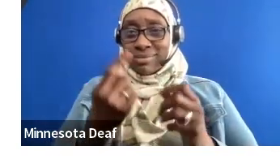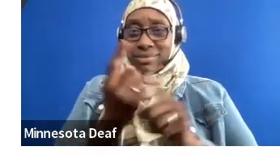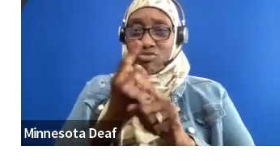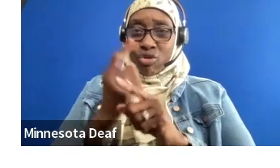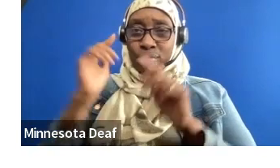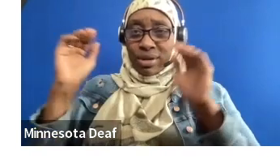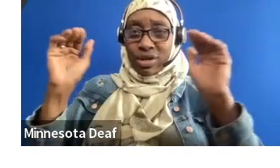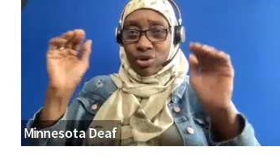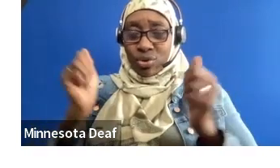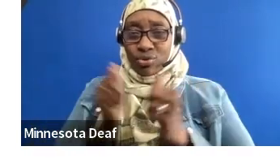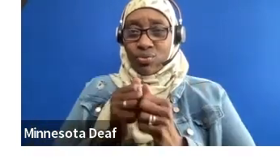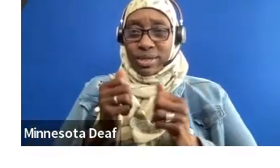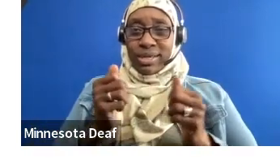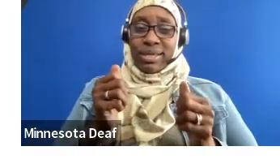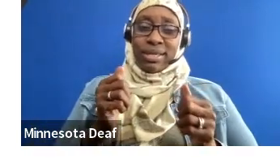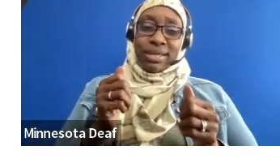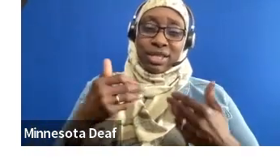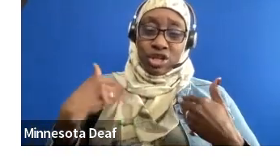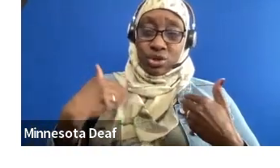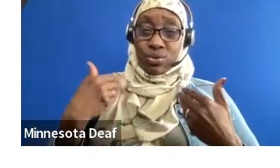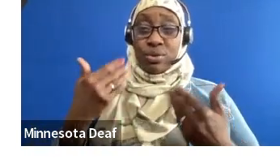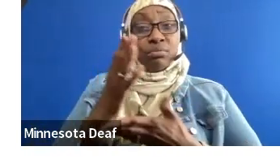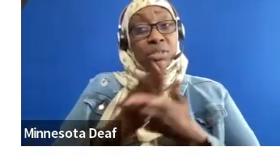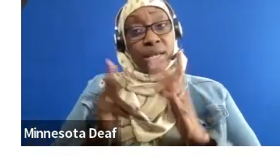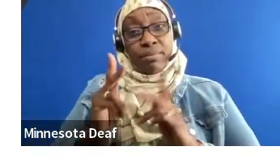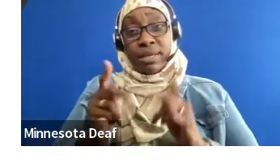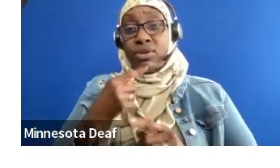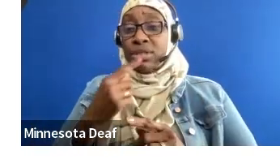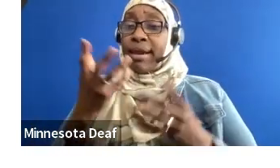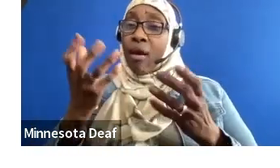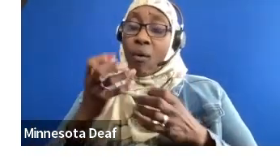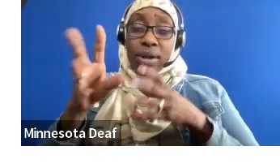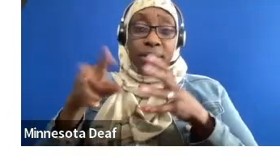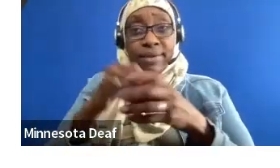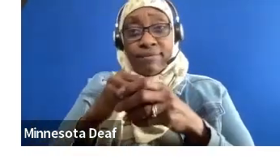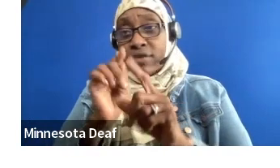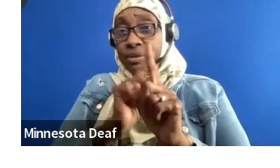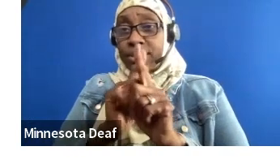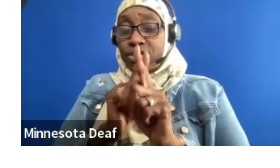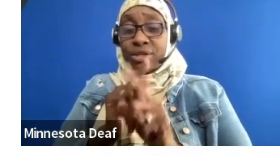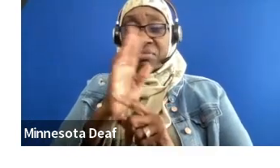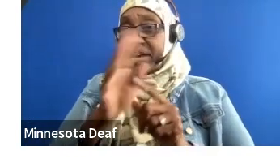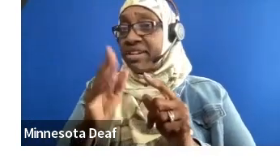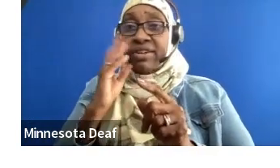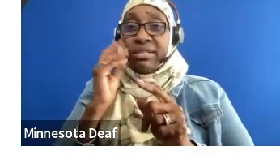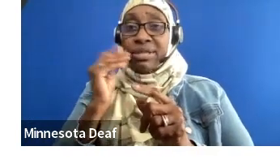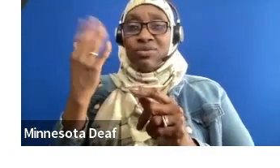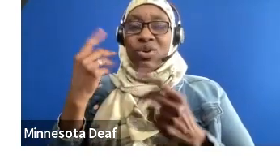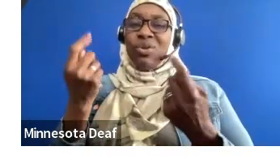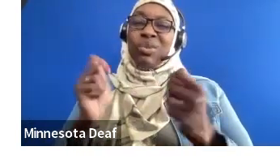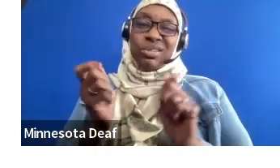someone who's, like, I want to get into mentoring, but I've never done any volunteering before. We try to make it as easy as possible. And I think I'm pretty nice. I think